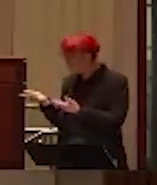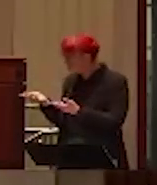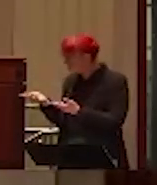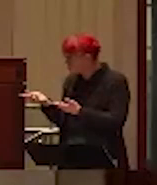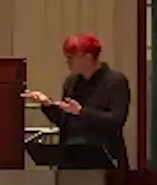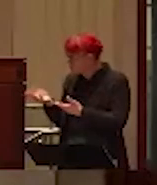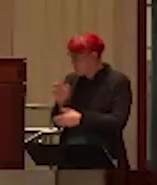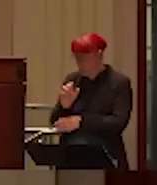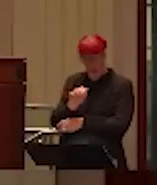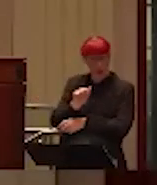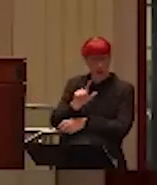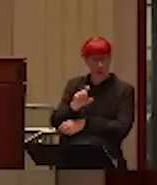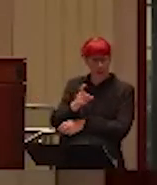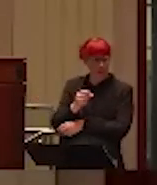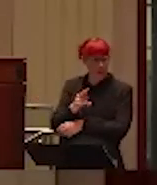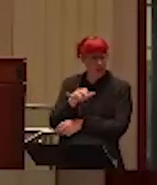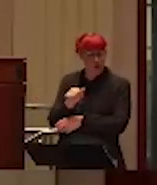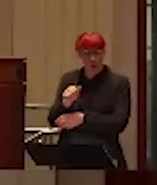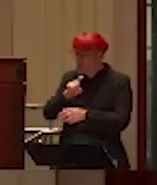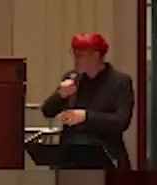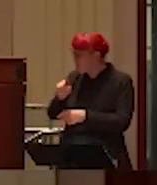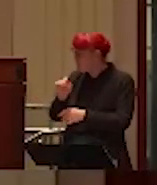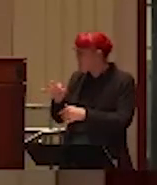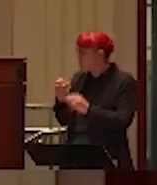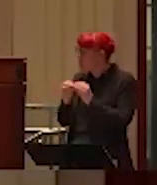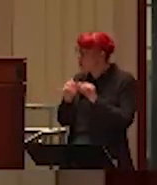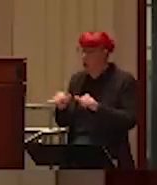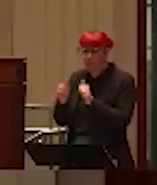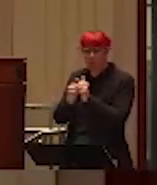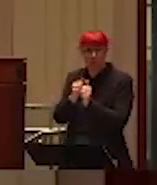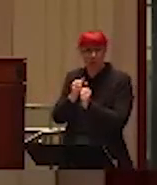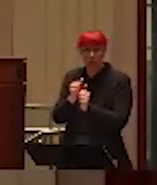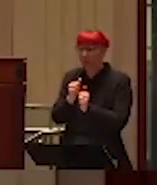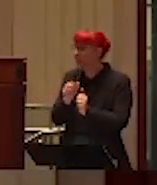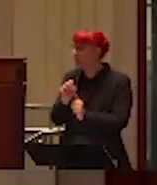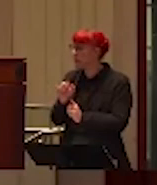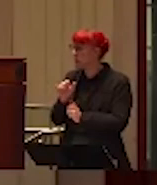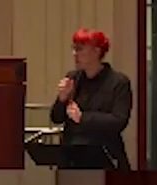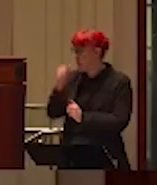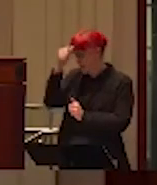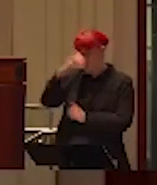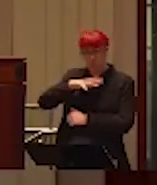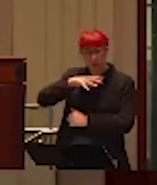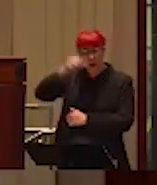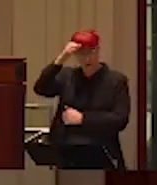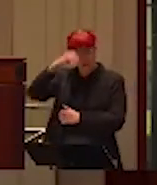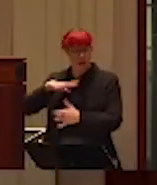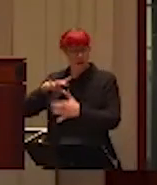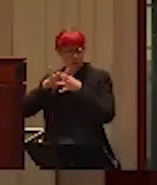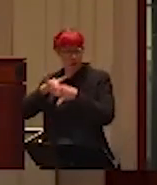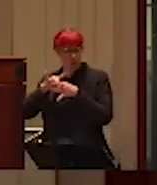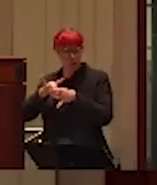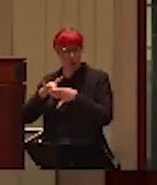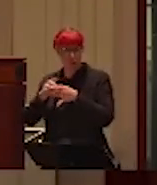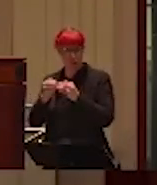So, the question if it's more prevalent in same-sex couples? Not just same-sex, but male is how I understood it. Oh.